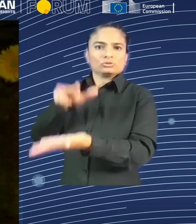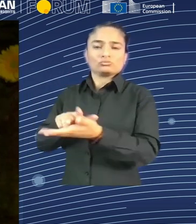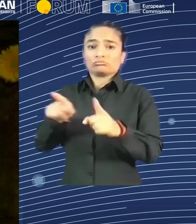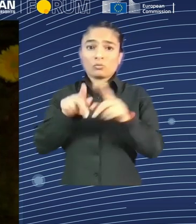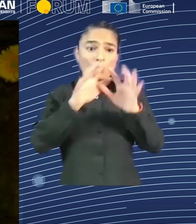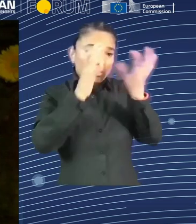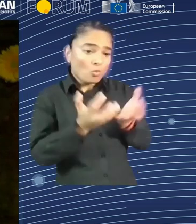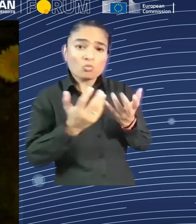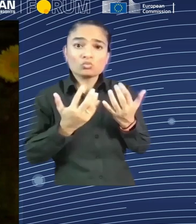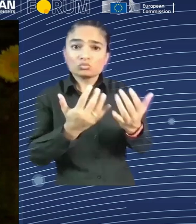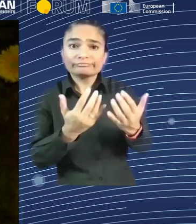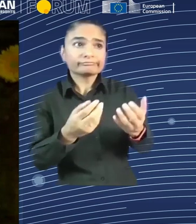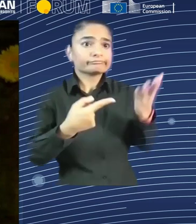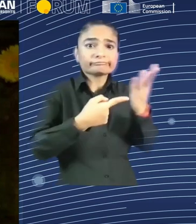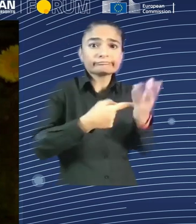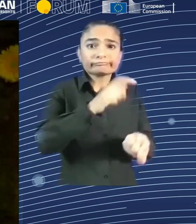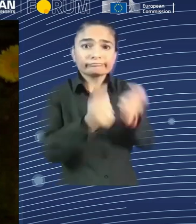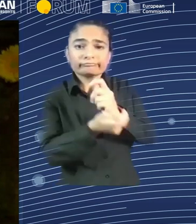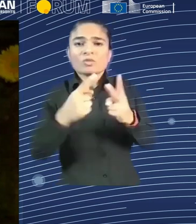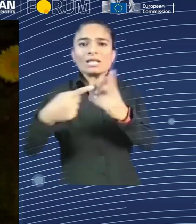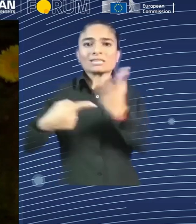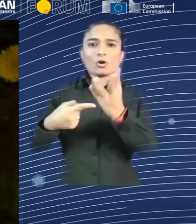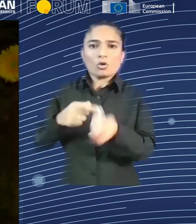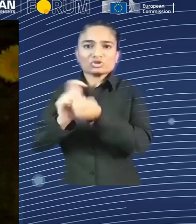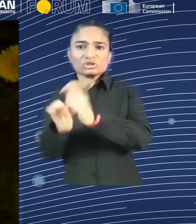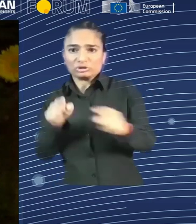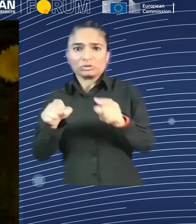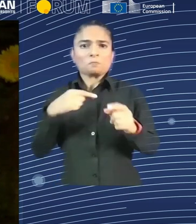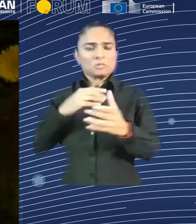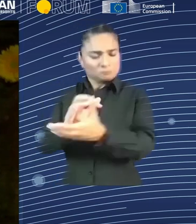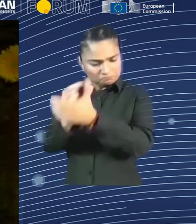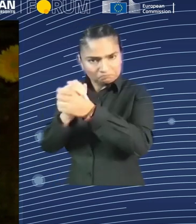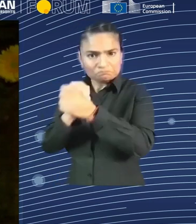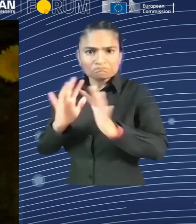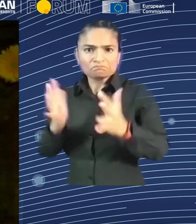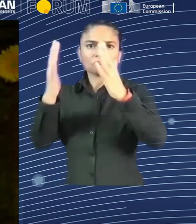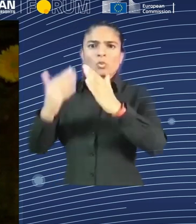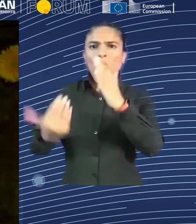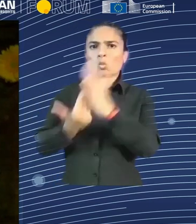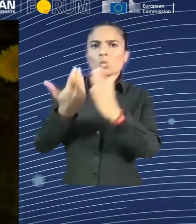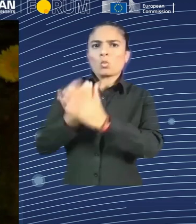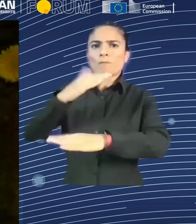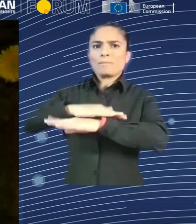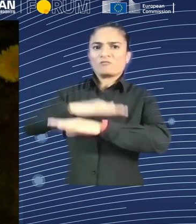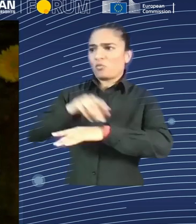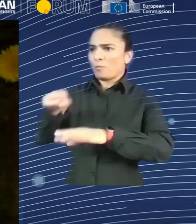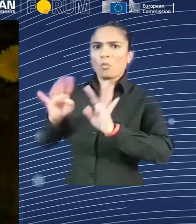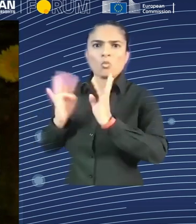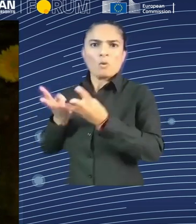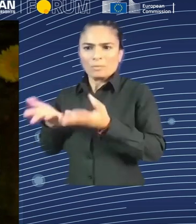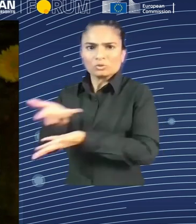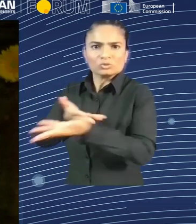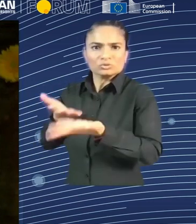for the Commission to attract talent to Europe. And